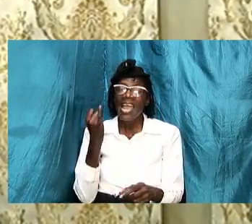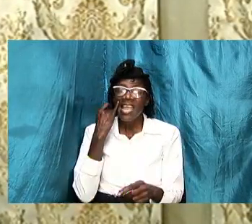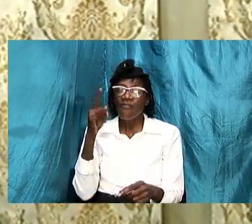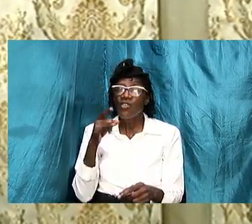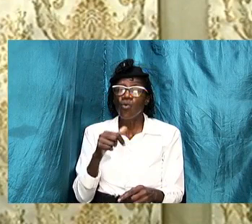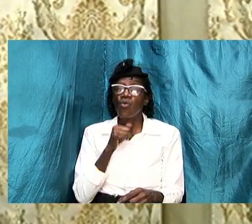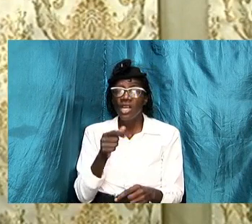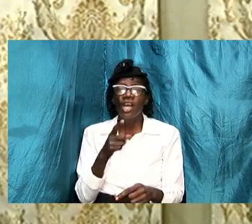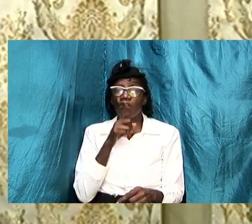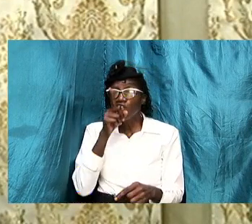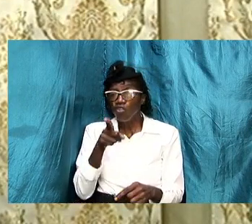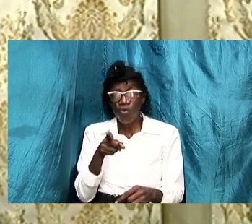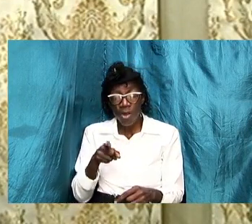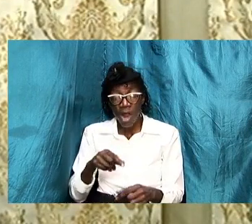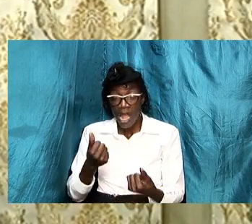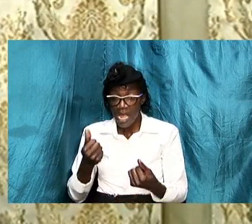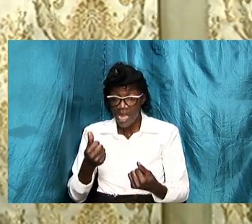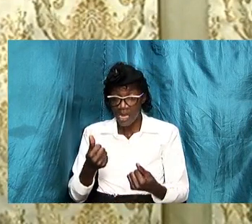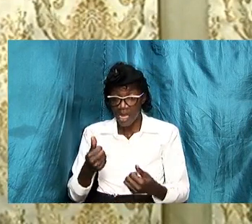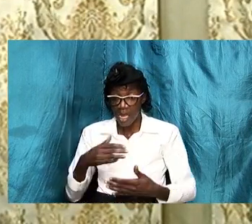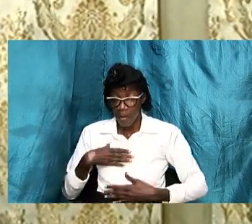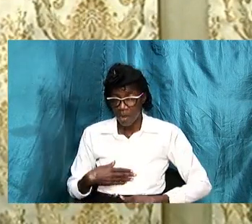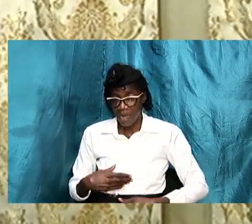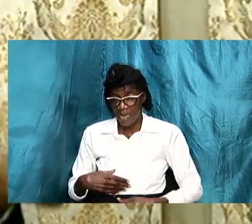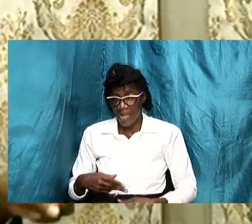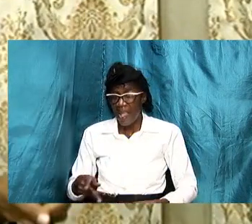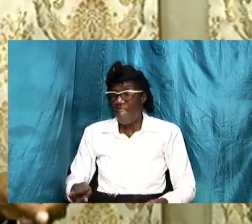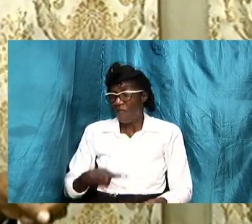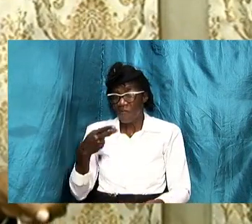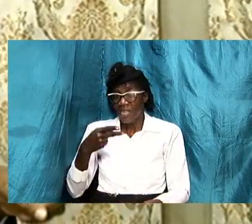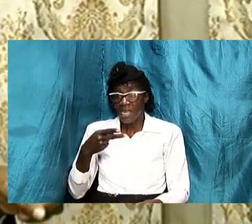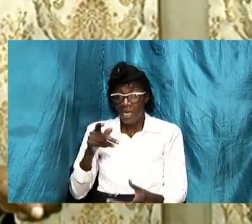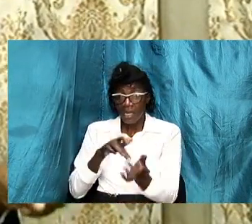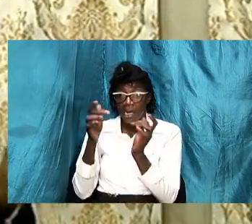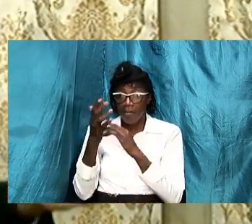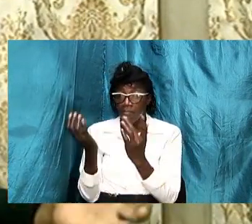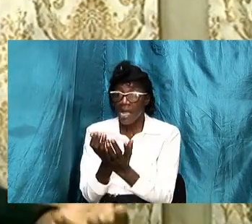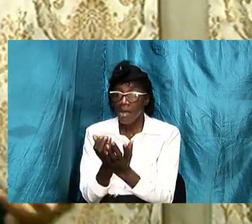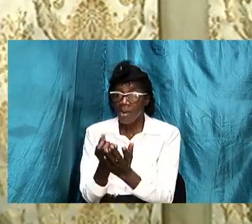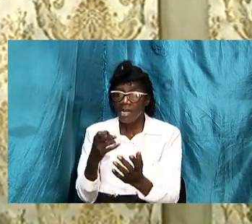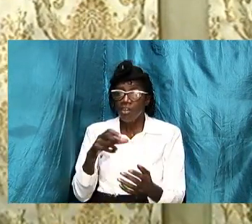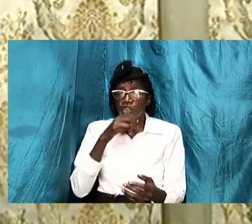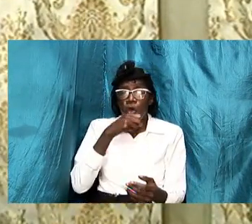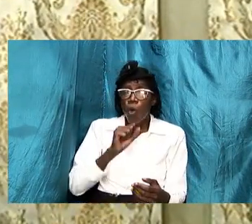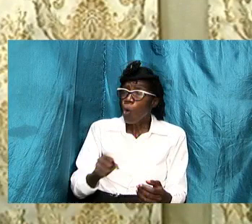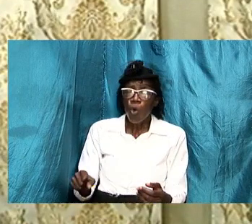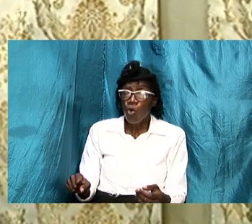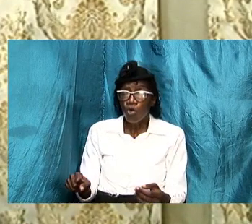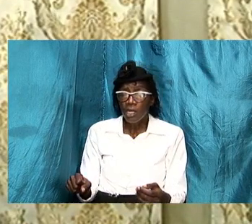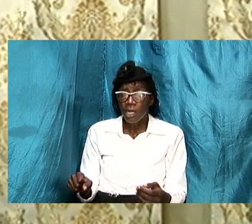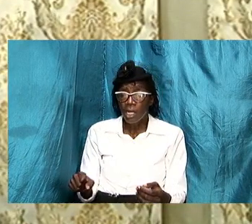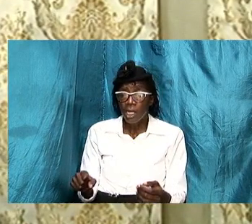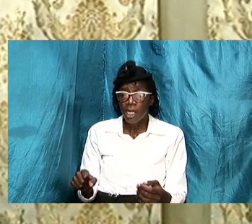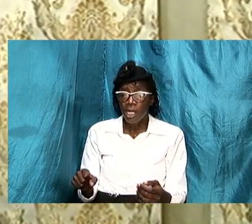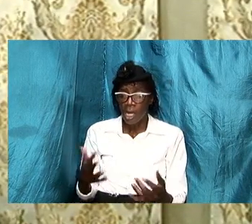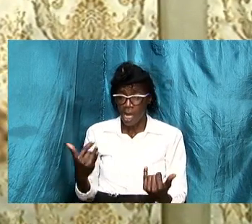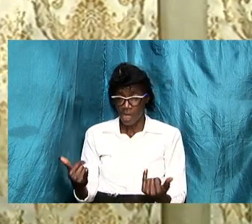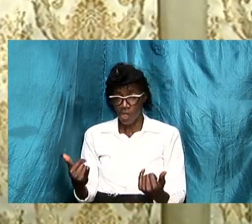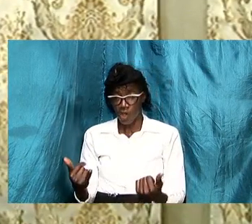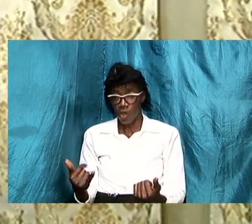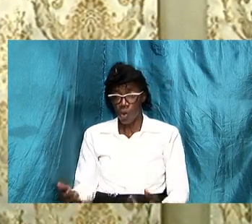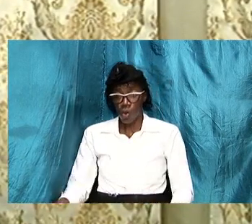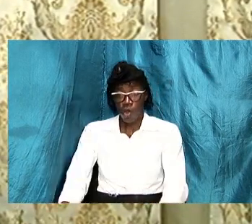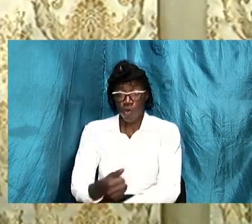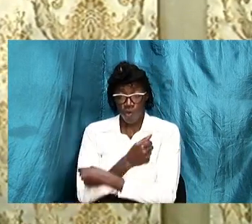that feels that the bible is archaic and old-fashioned and therefore embrace the system of the